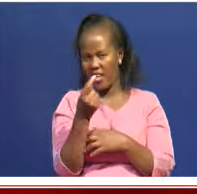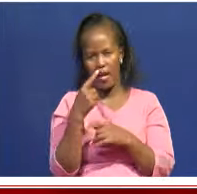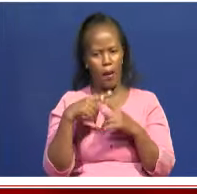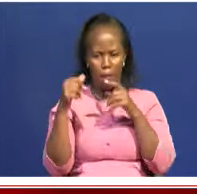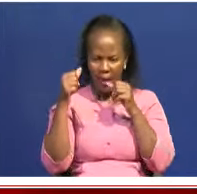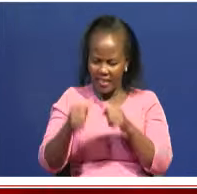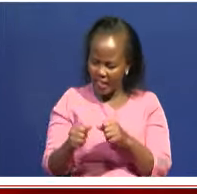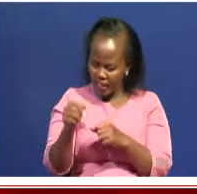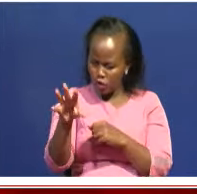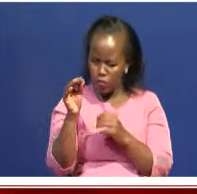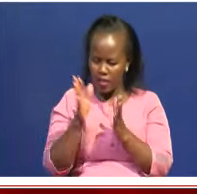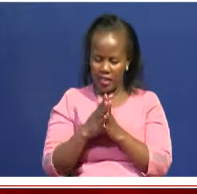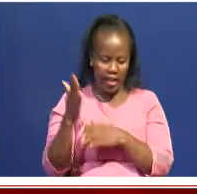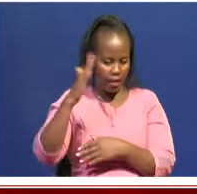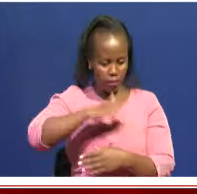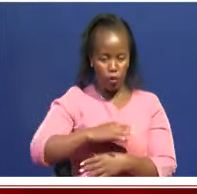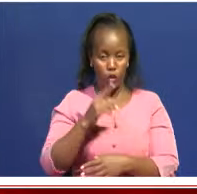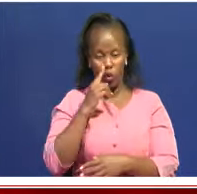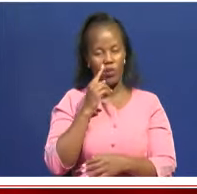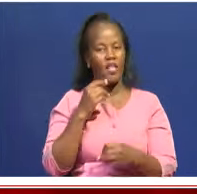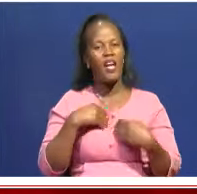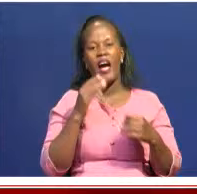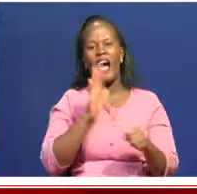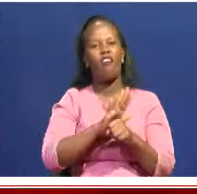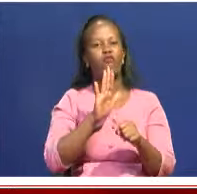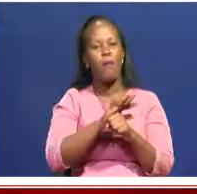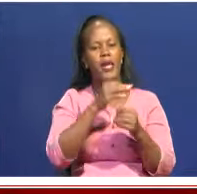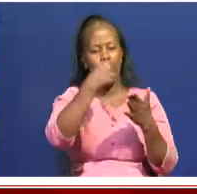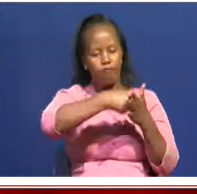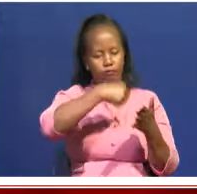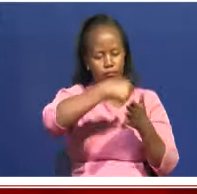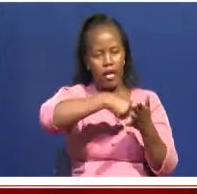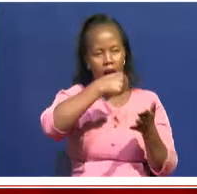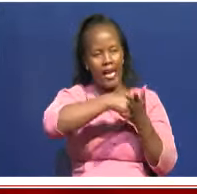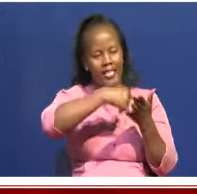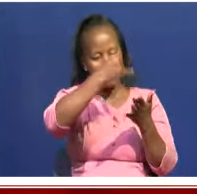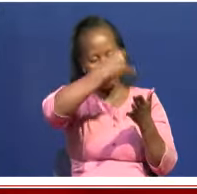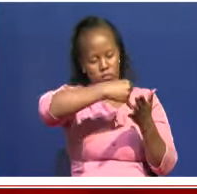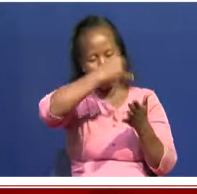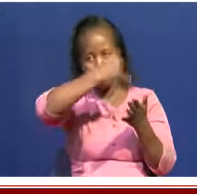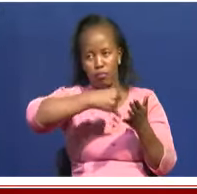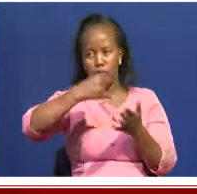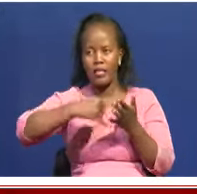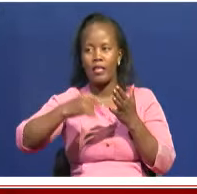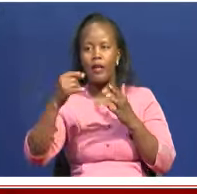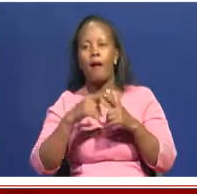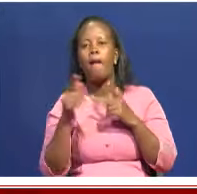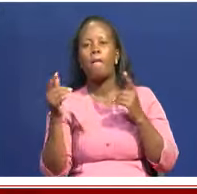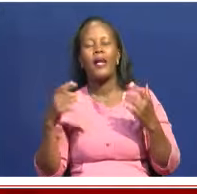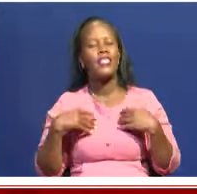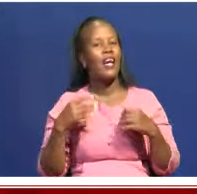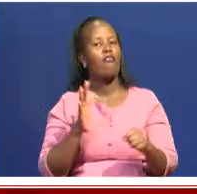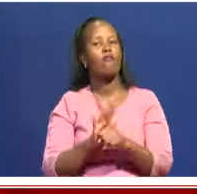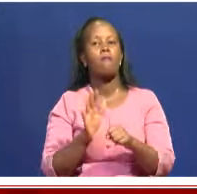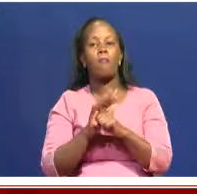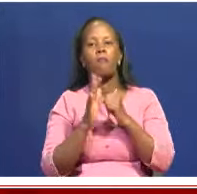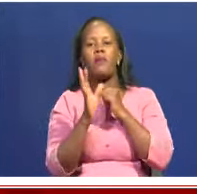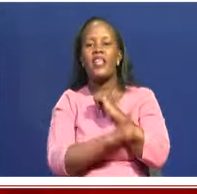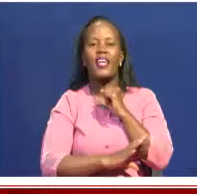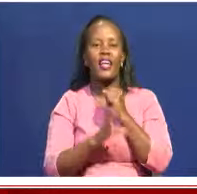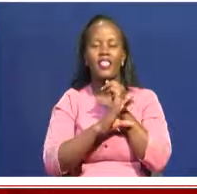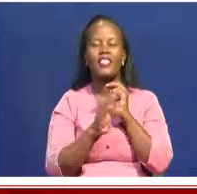There's a lot of artifacts and objects out there, but there are countries that are more than willing to have that diplomatic conversation